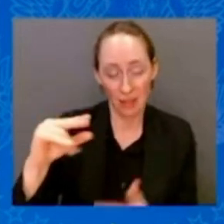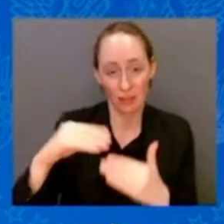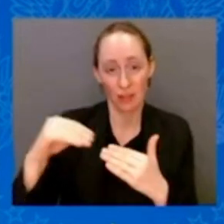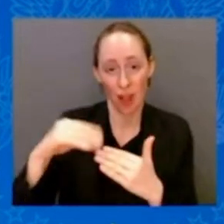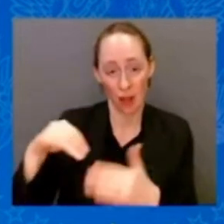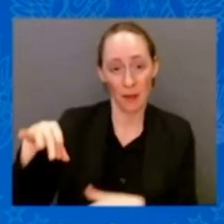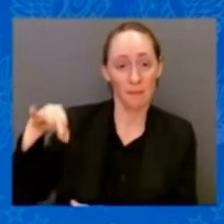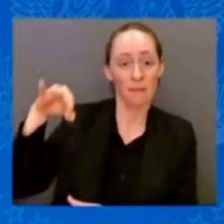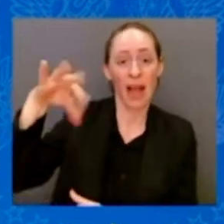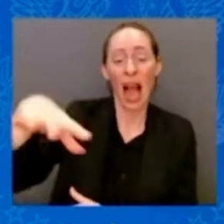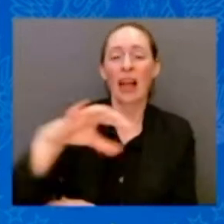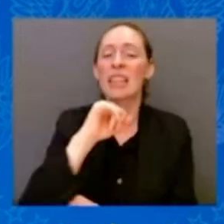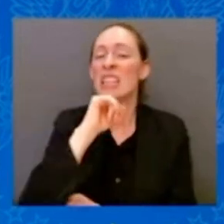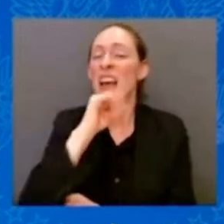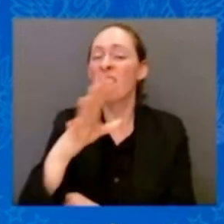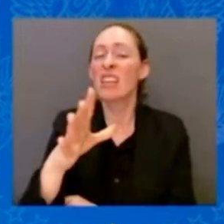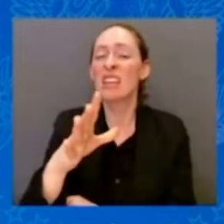taxes.